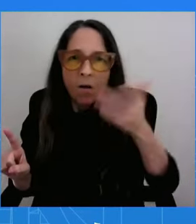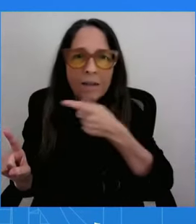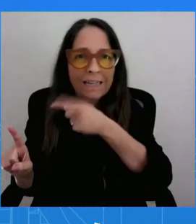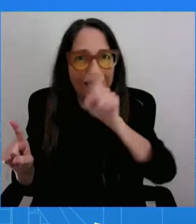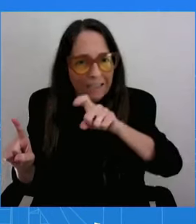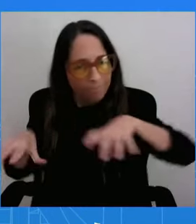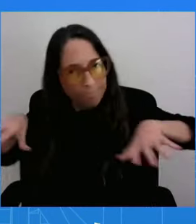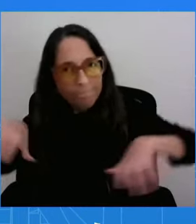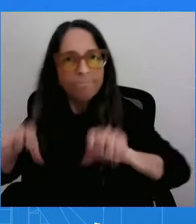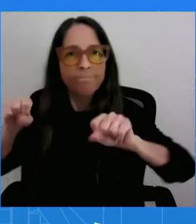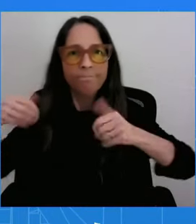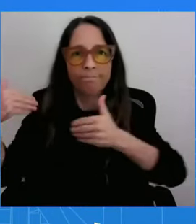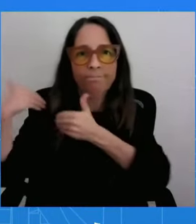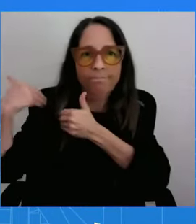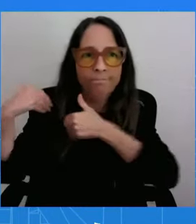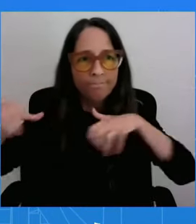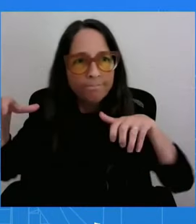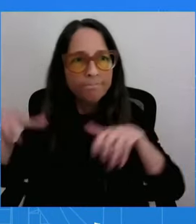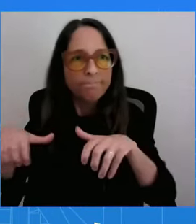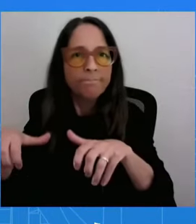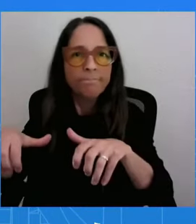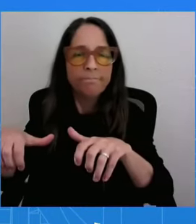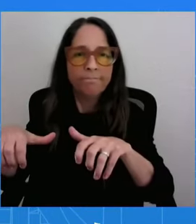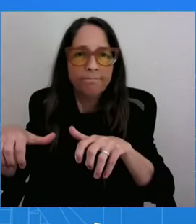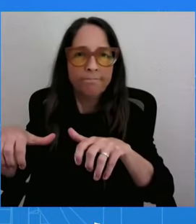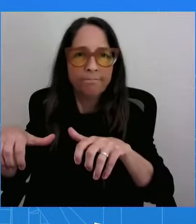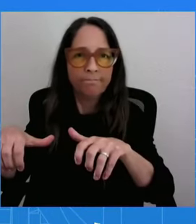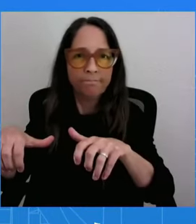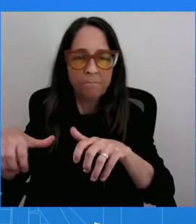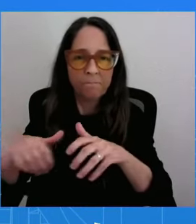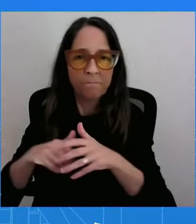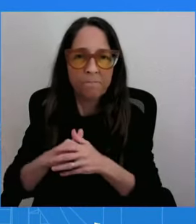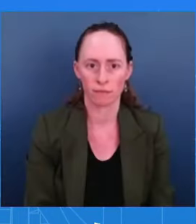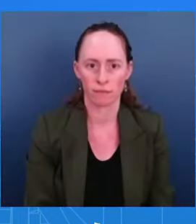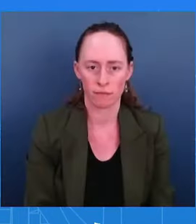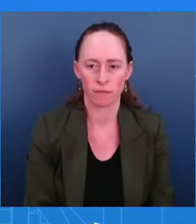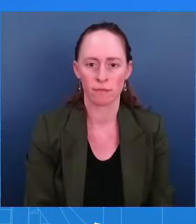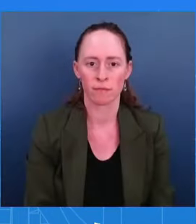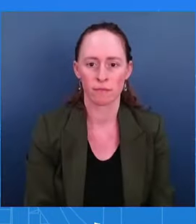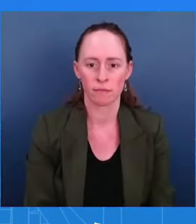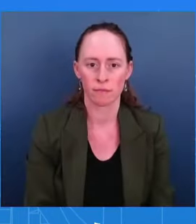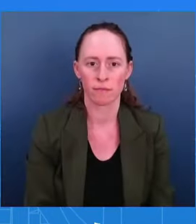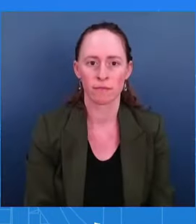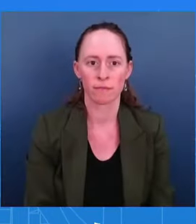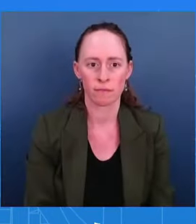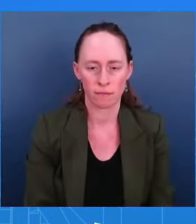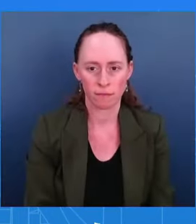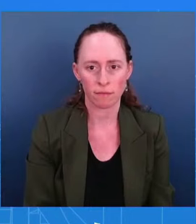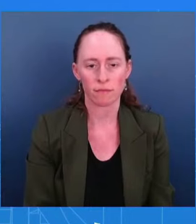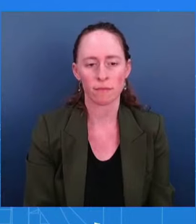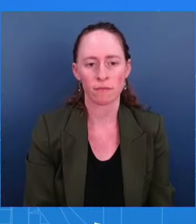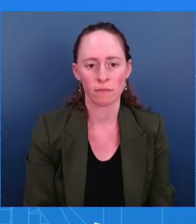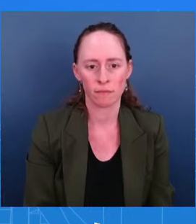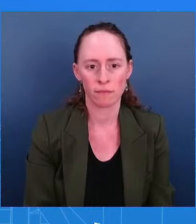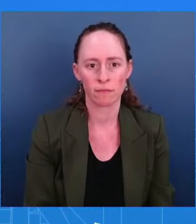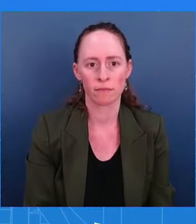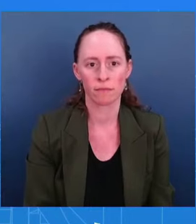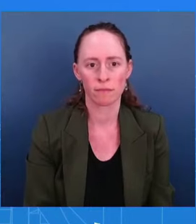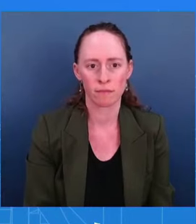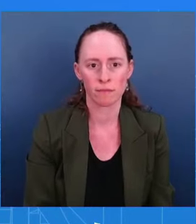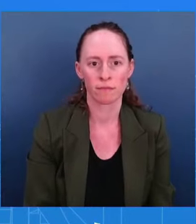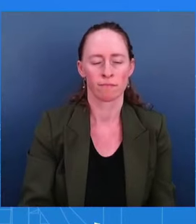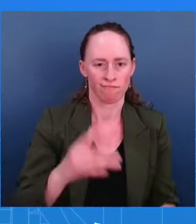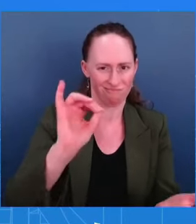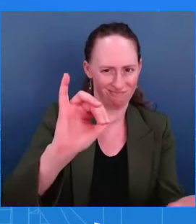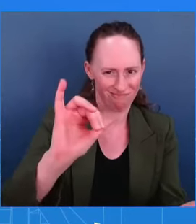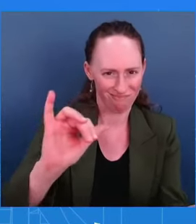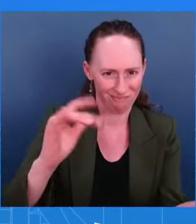Can you lay out any plans for the president? It's going to be his final September 11th in office, and that's always